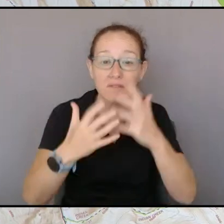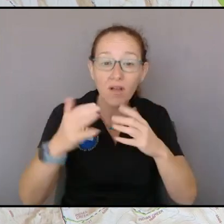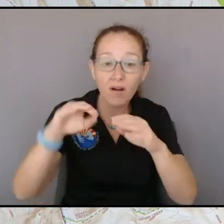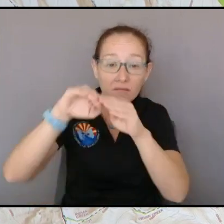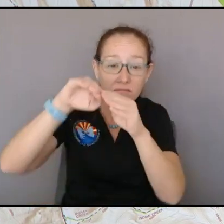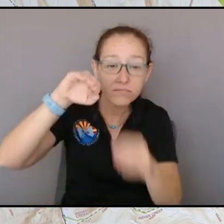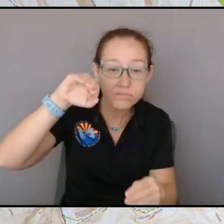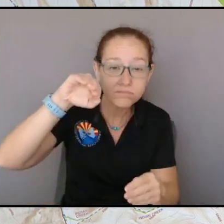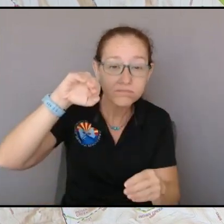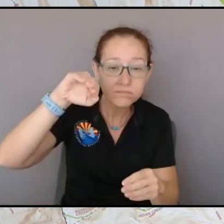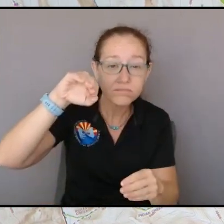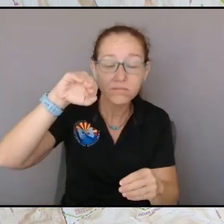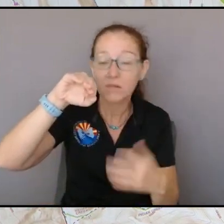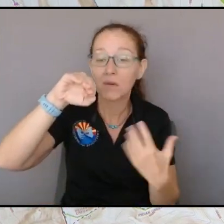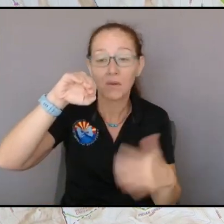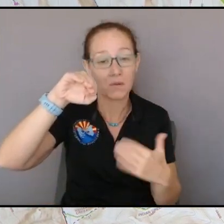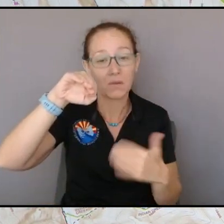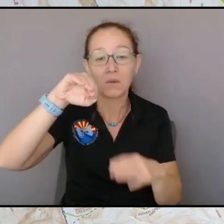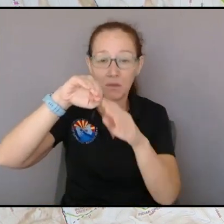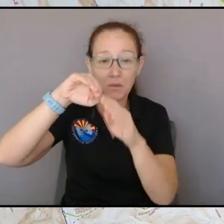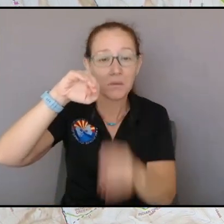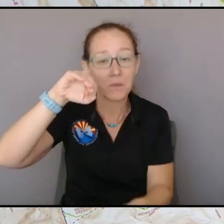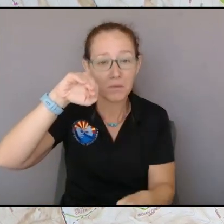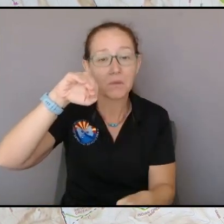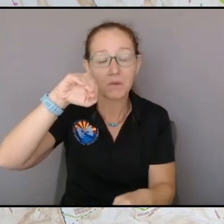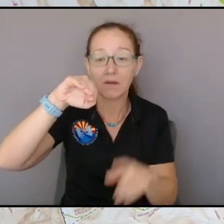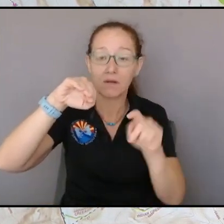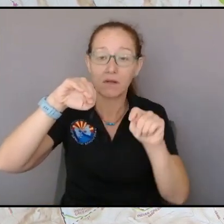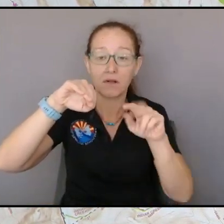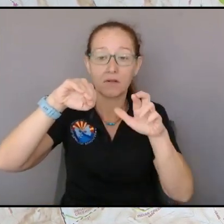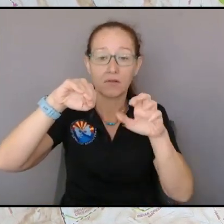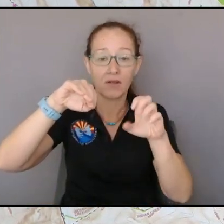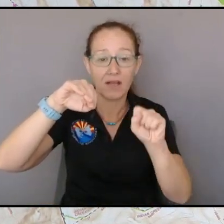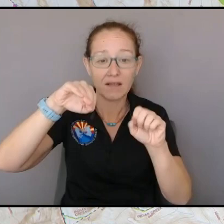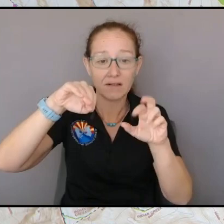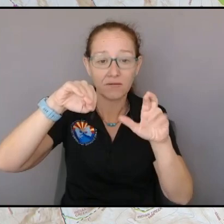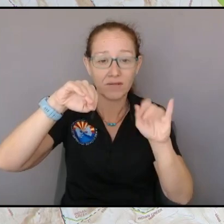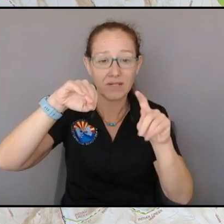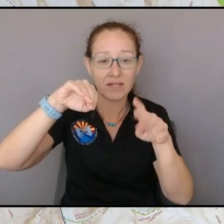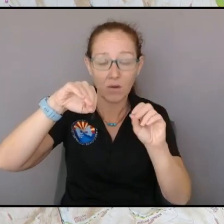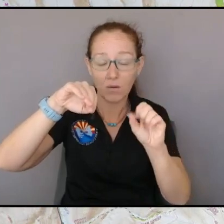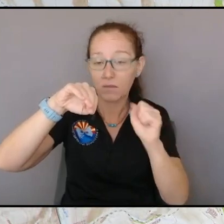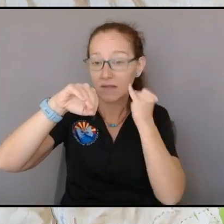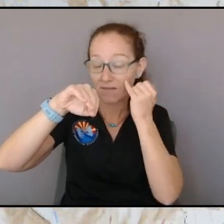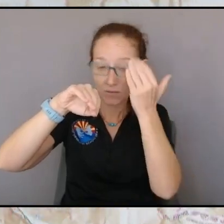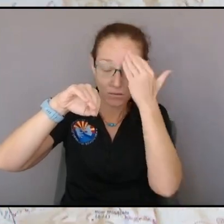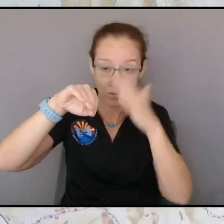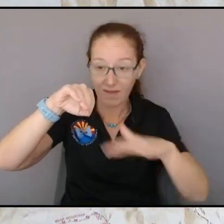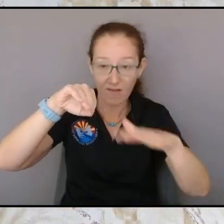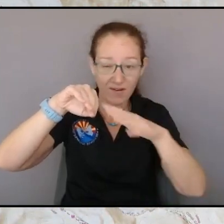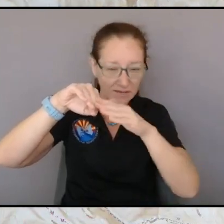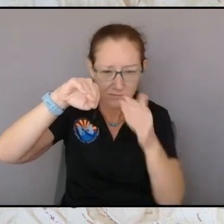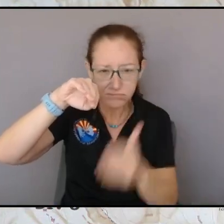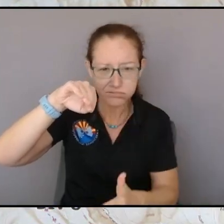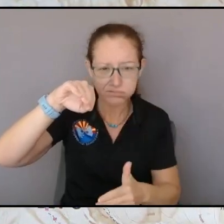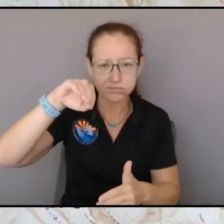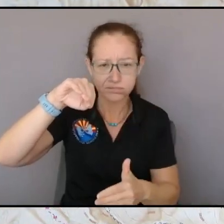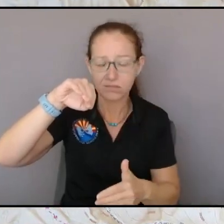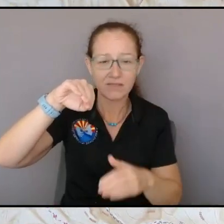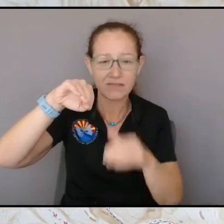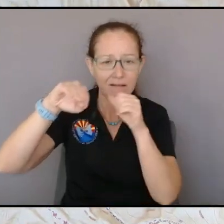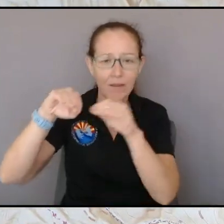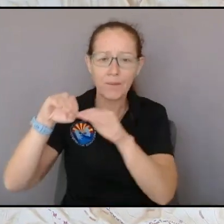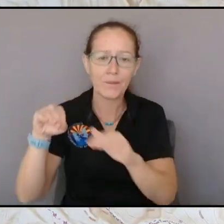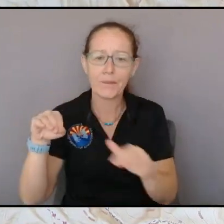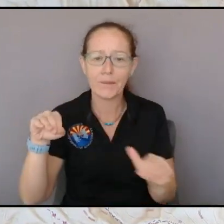trace ritos is really steep you get fired down here the ability of it to get over here is high you fire down here the ability to get over here is high so we